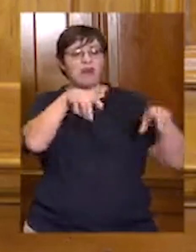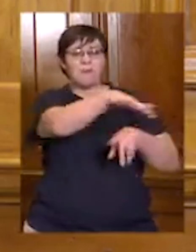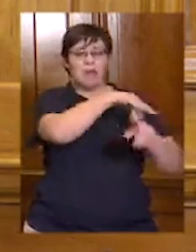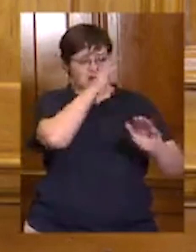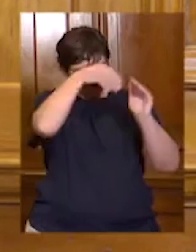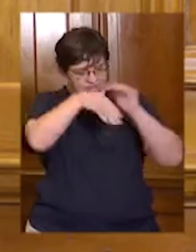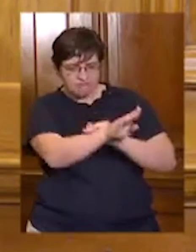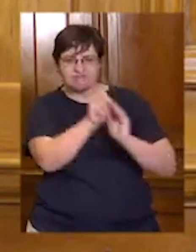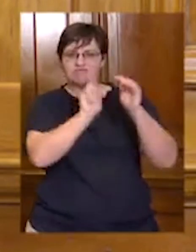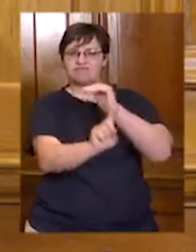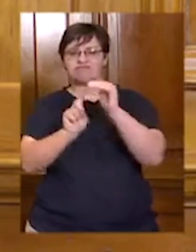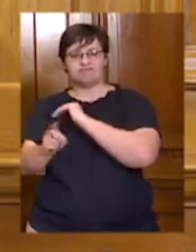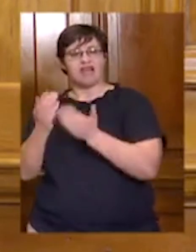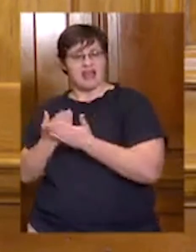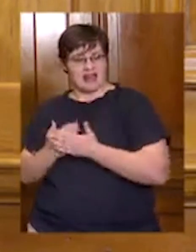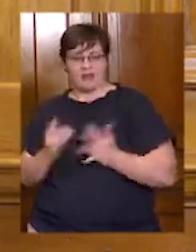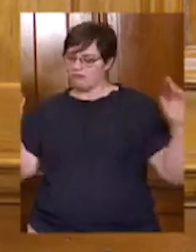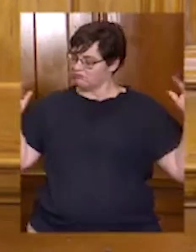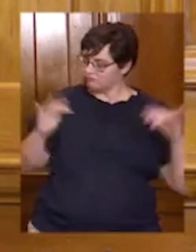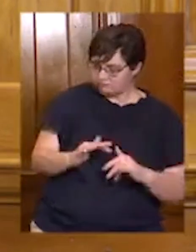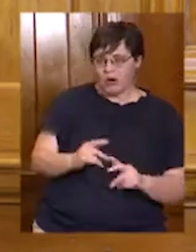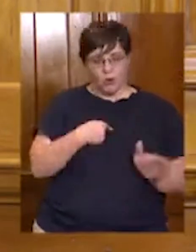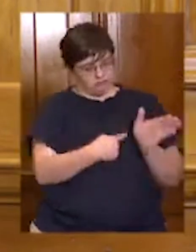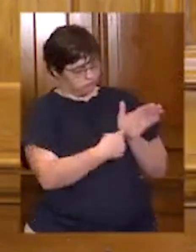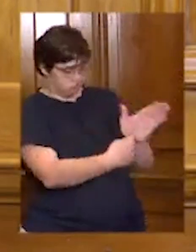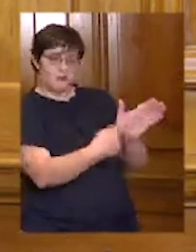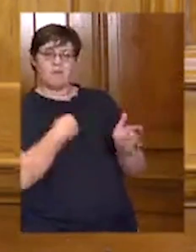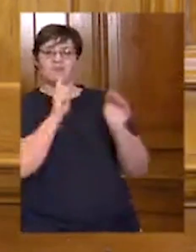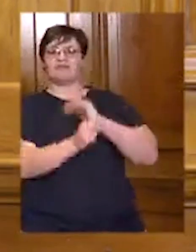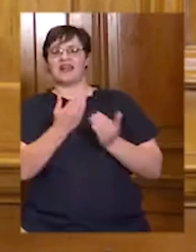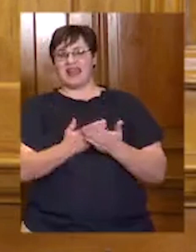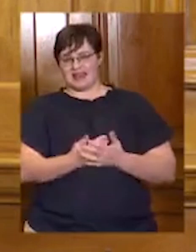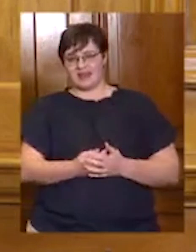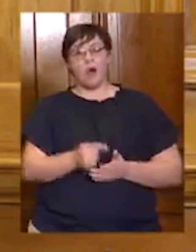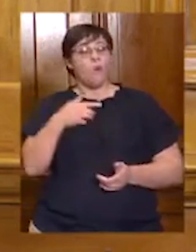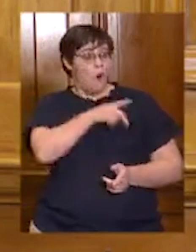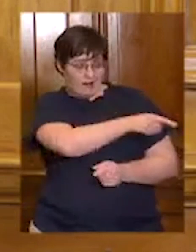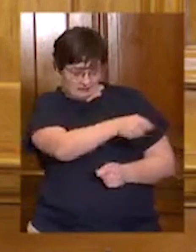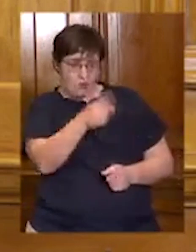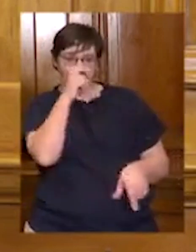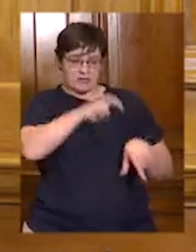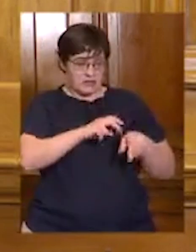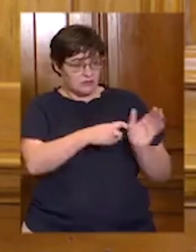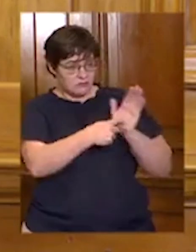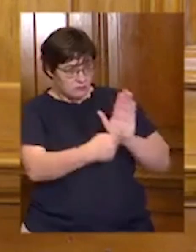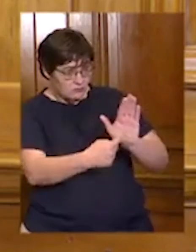and gatherings and other forms of activity that require proof of vaccination status.